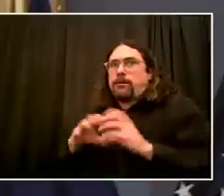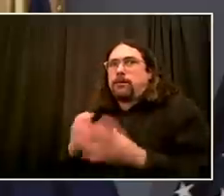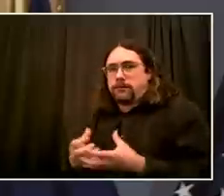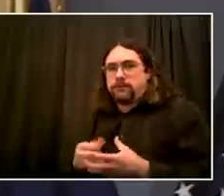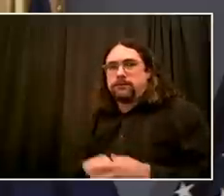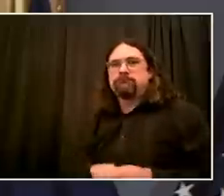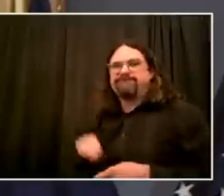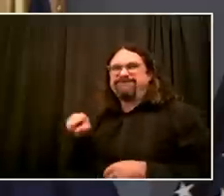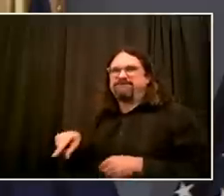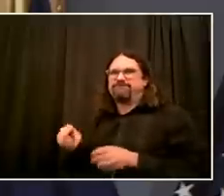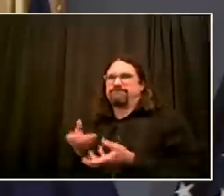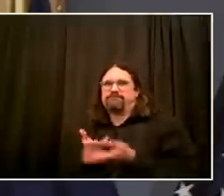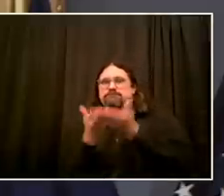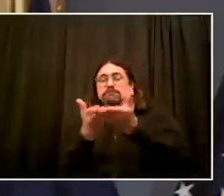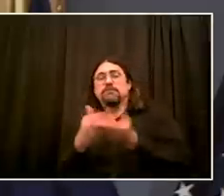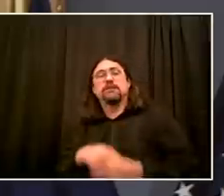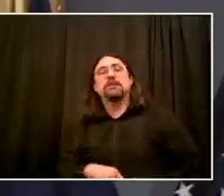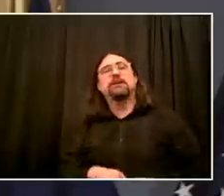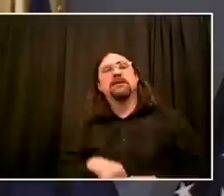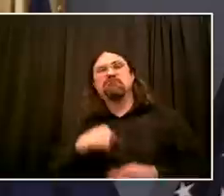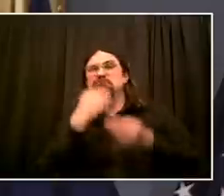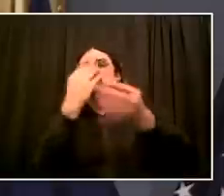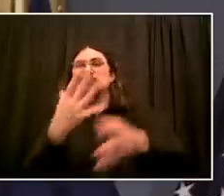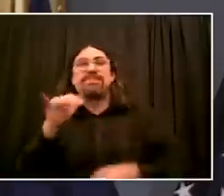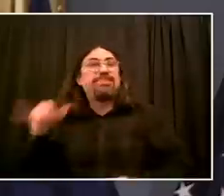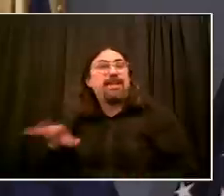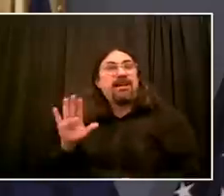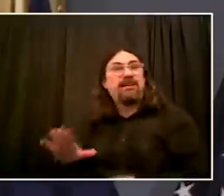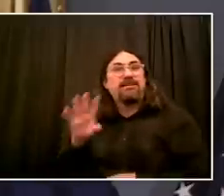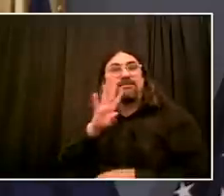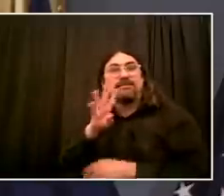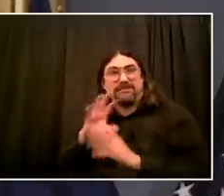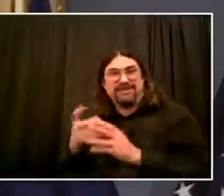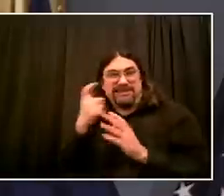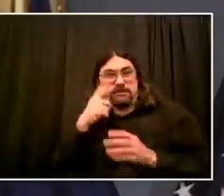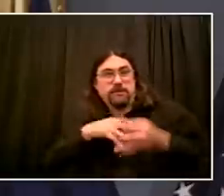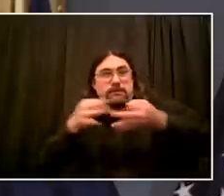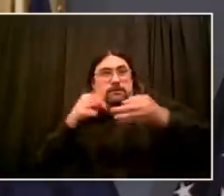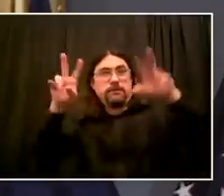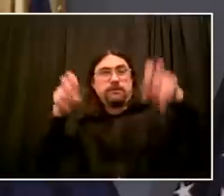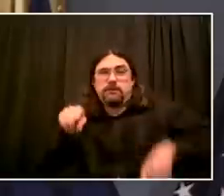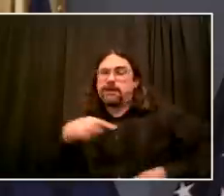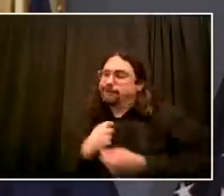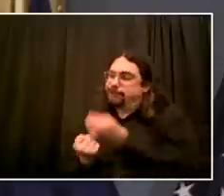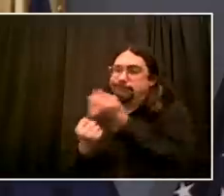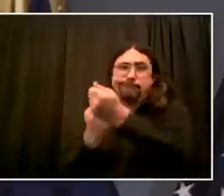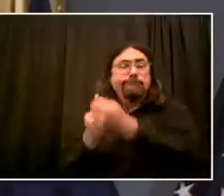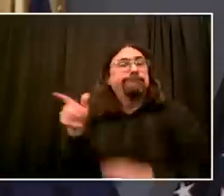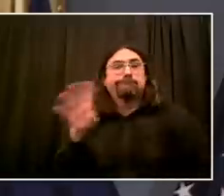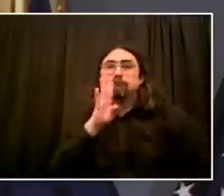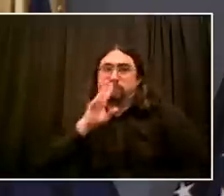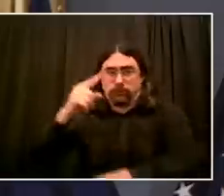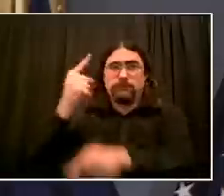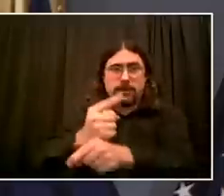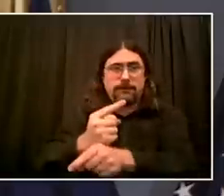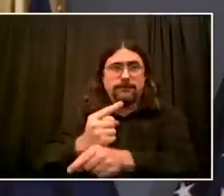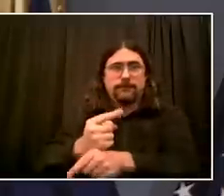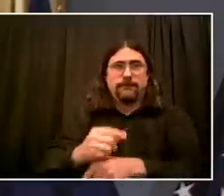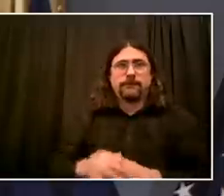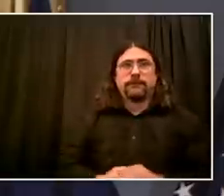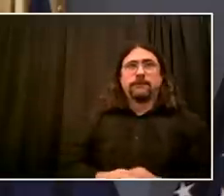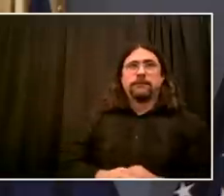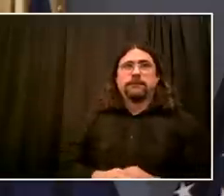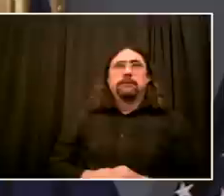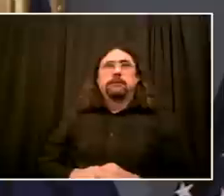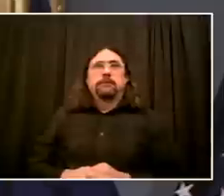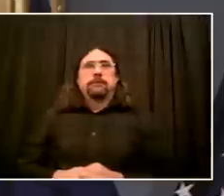So with that said, I want to follow through on a statement I made yesterday, that we look at the events of